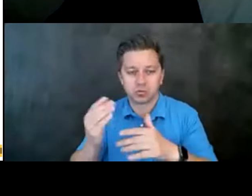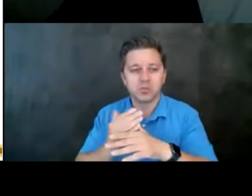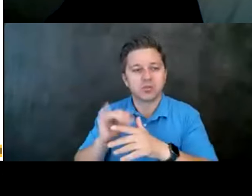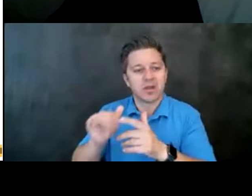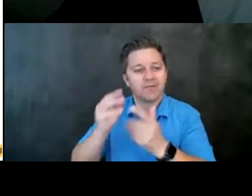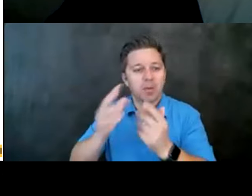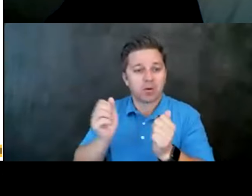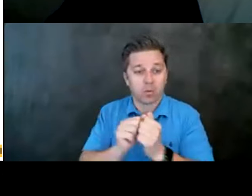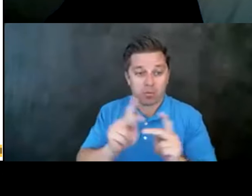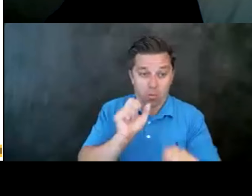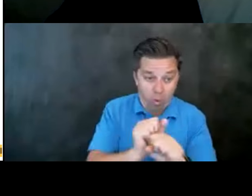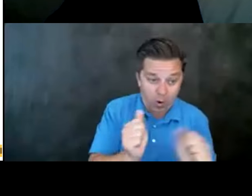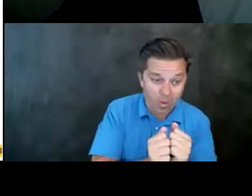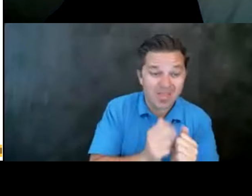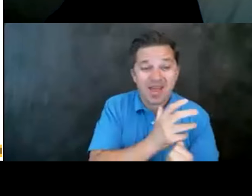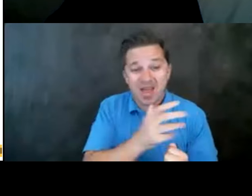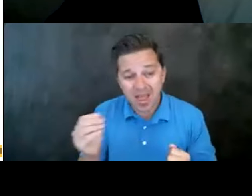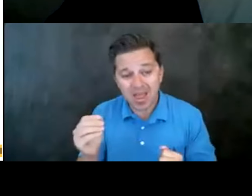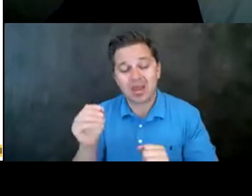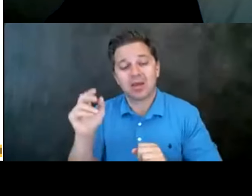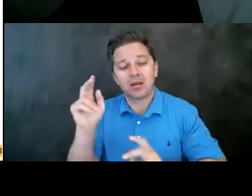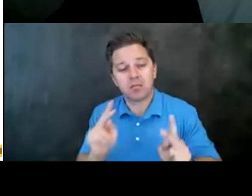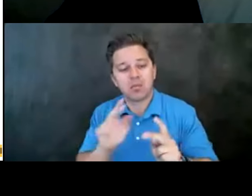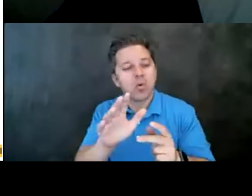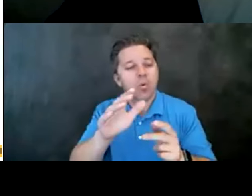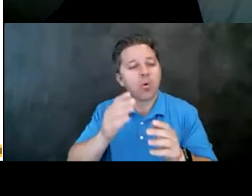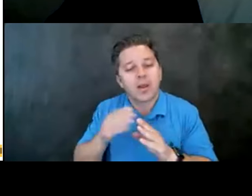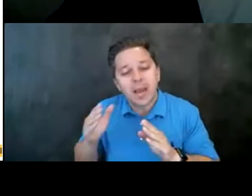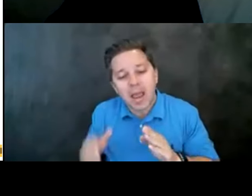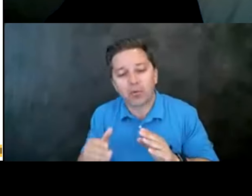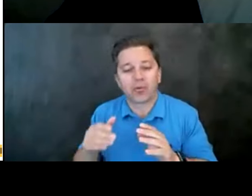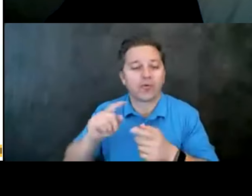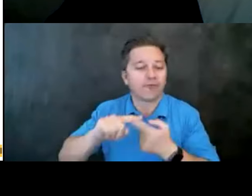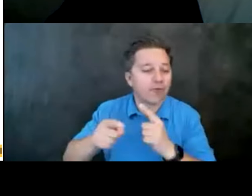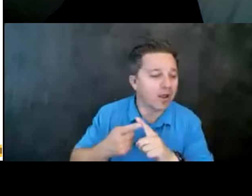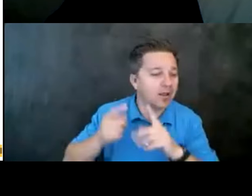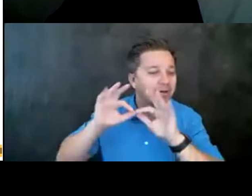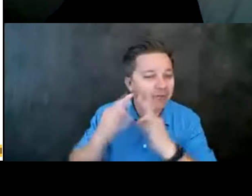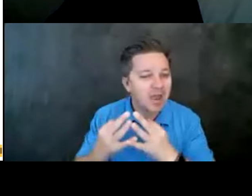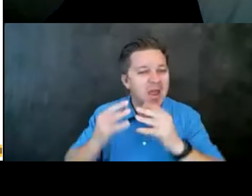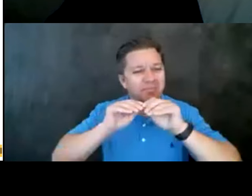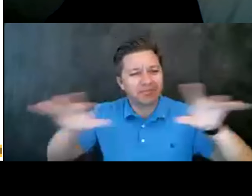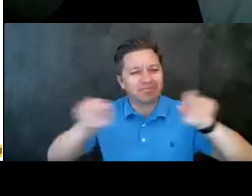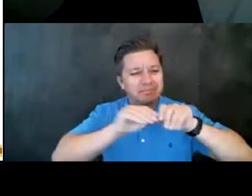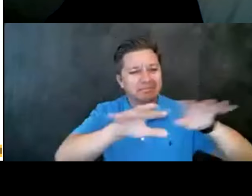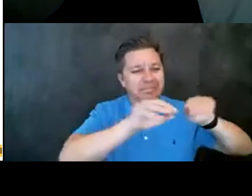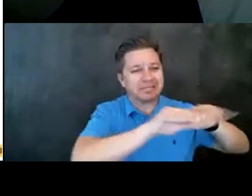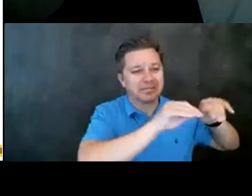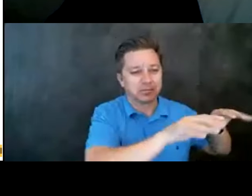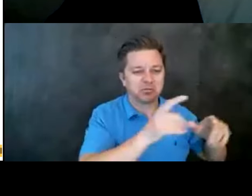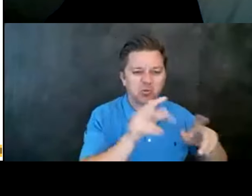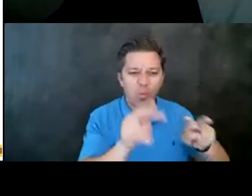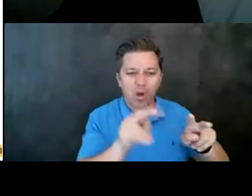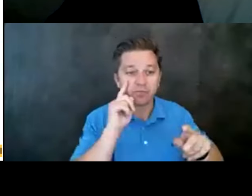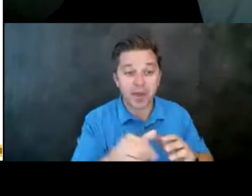that you work with, but also, um, to your neighbors and friends and family members. And we really want to spread that information. So be on the lookout for that.